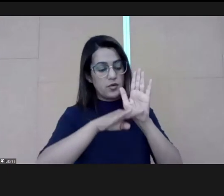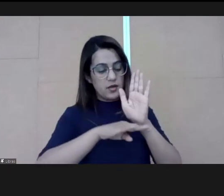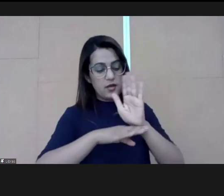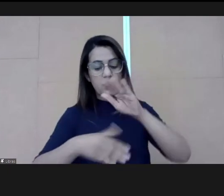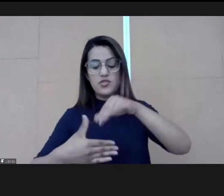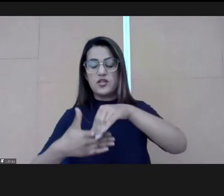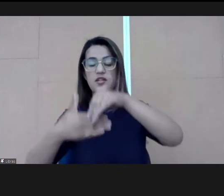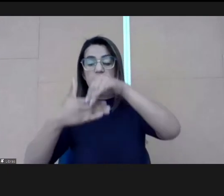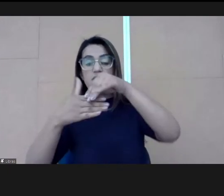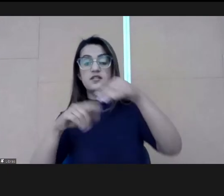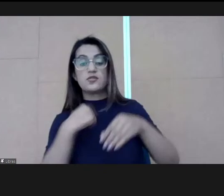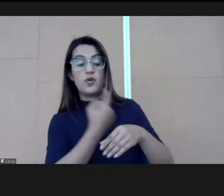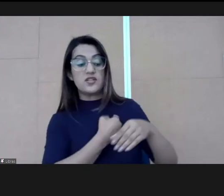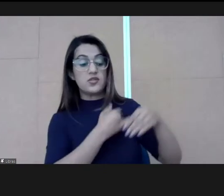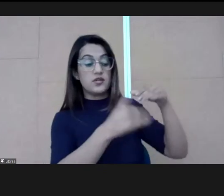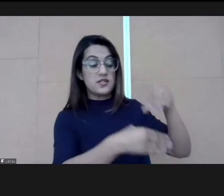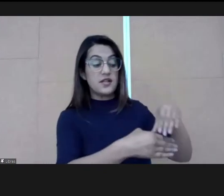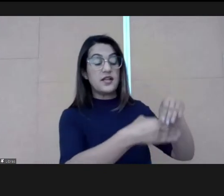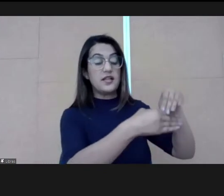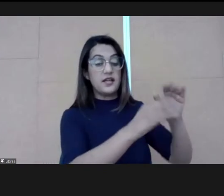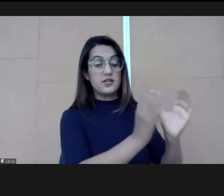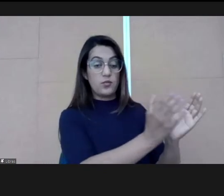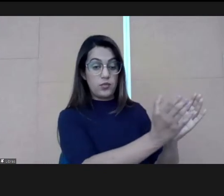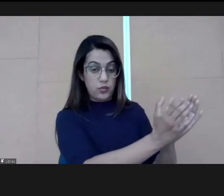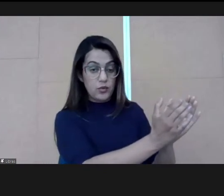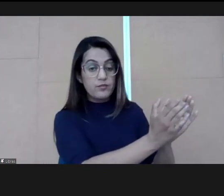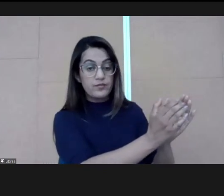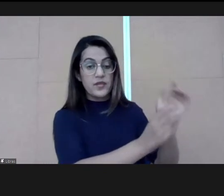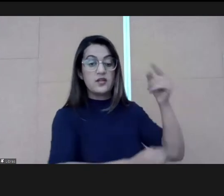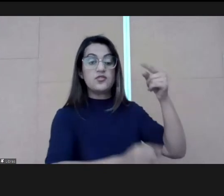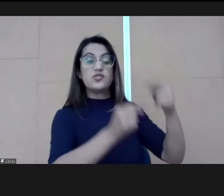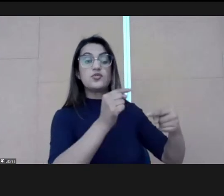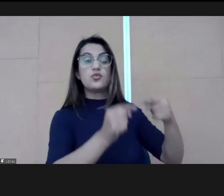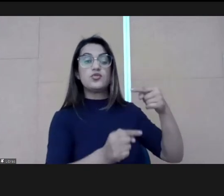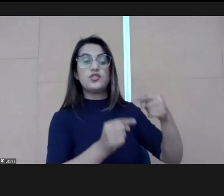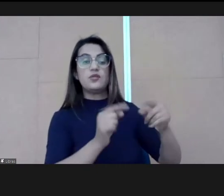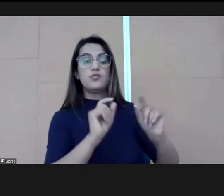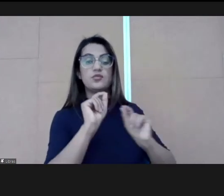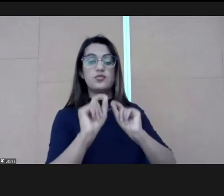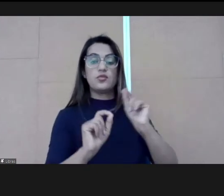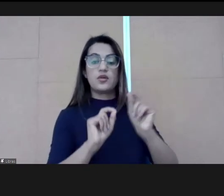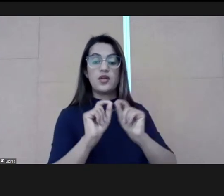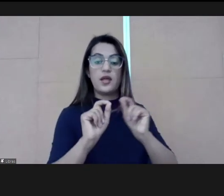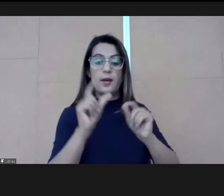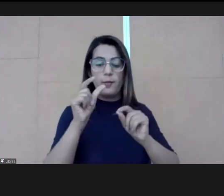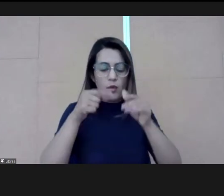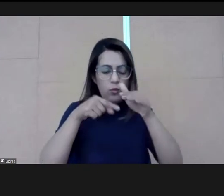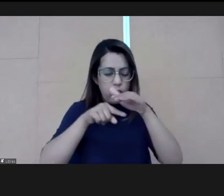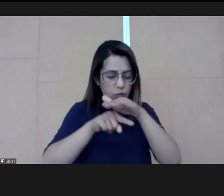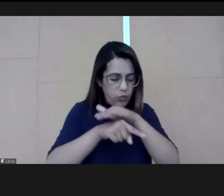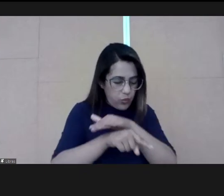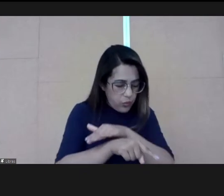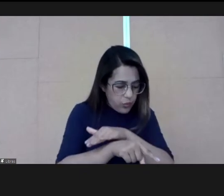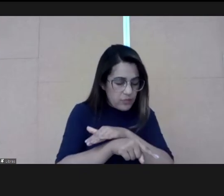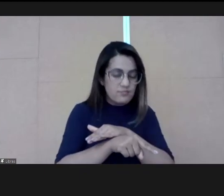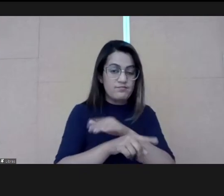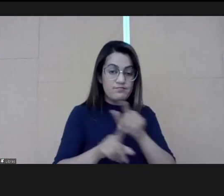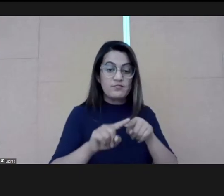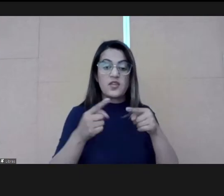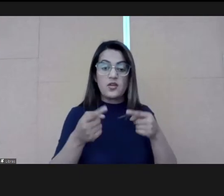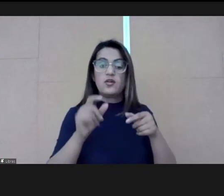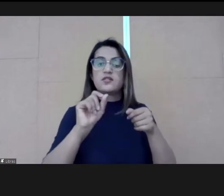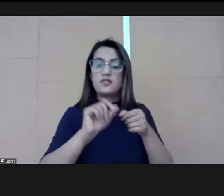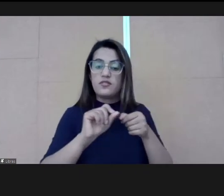lot with our leaderships. We discuss this in a very superficial